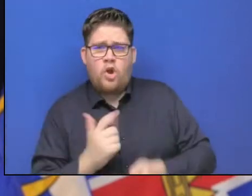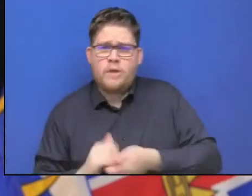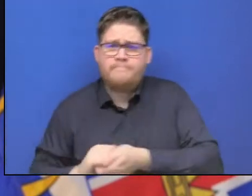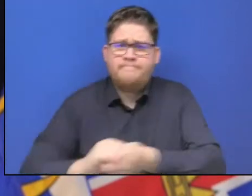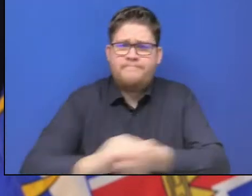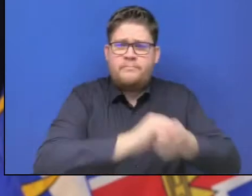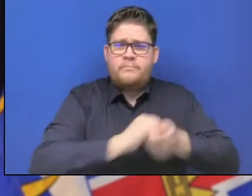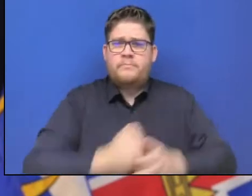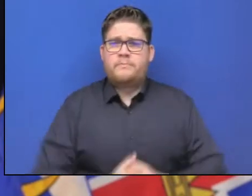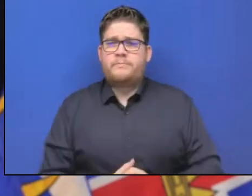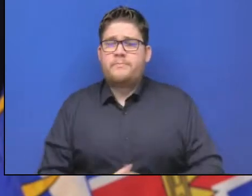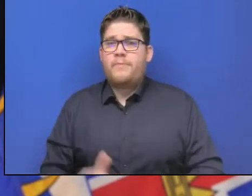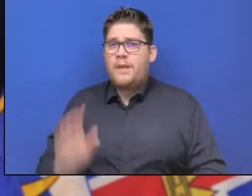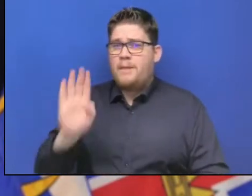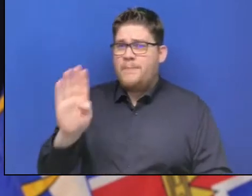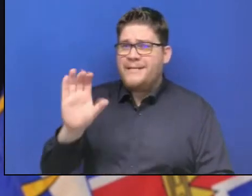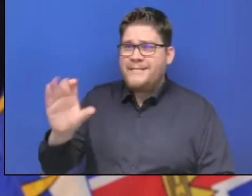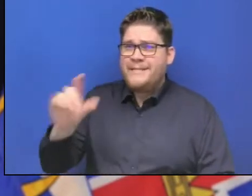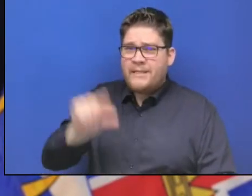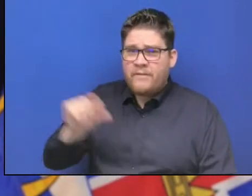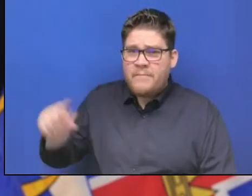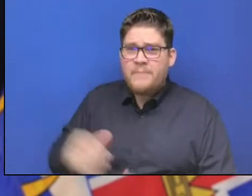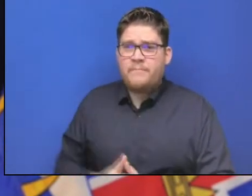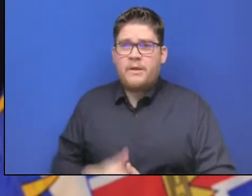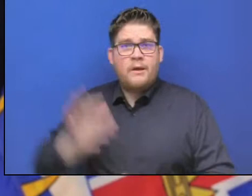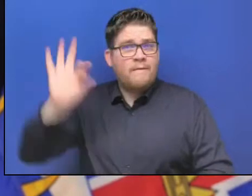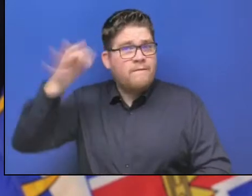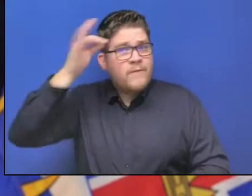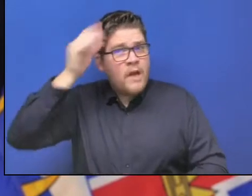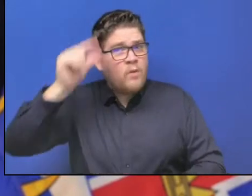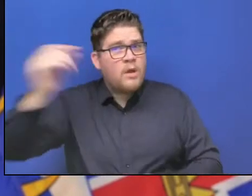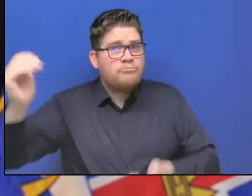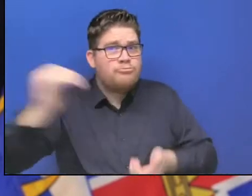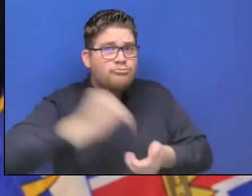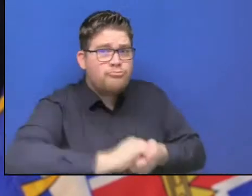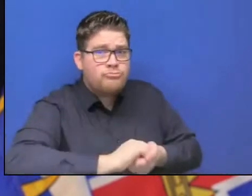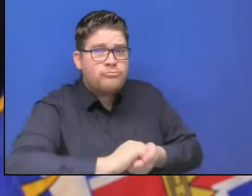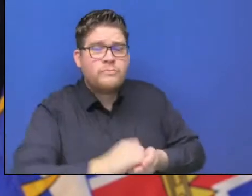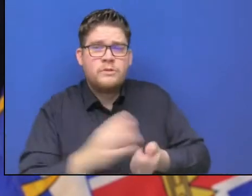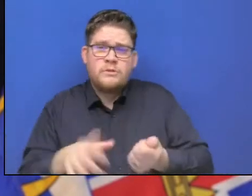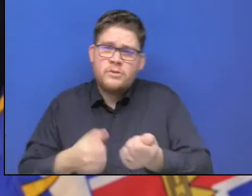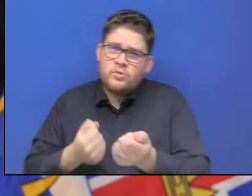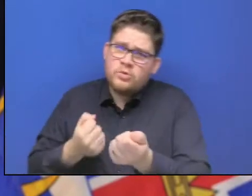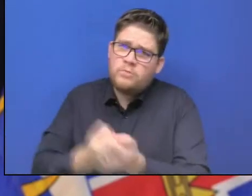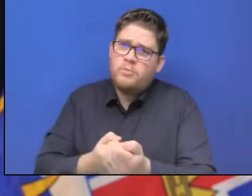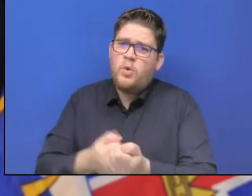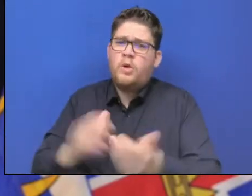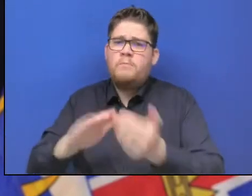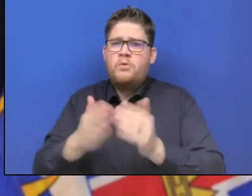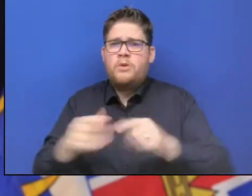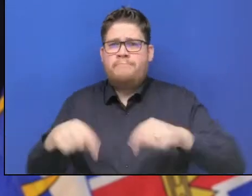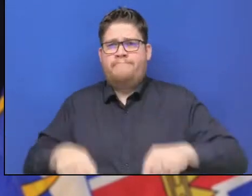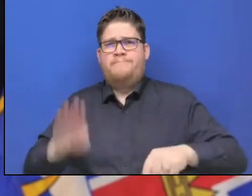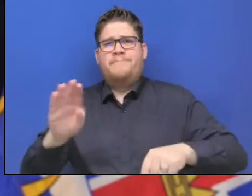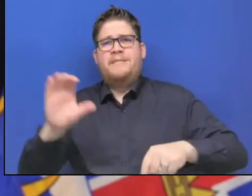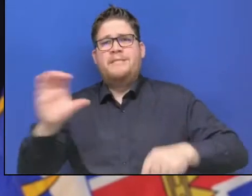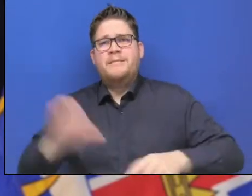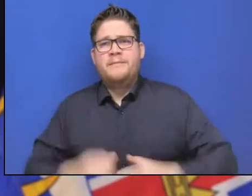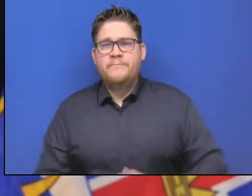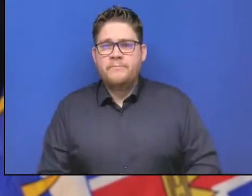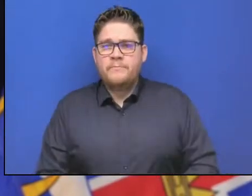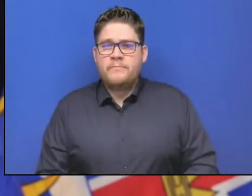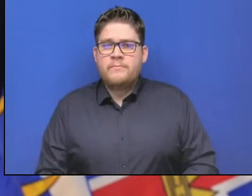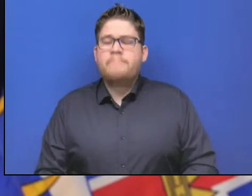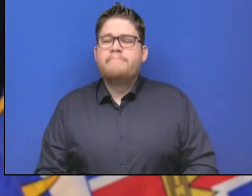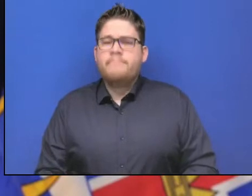that BC communities impacted by flooding and mudslides get the support they need. That includes the commitment of our government